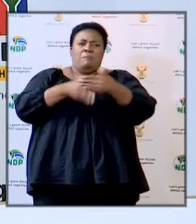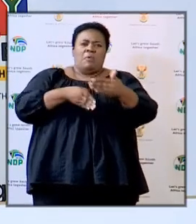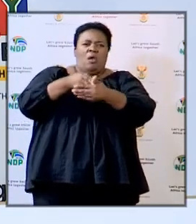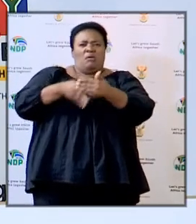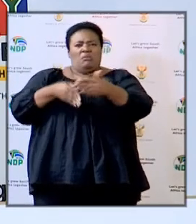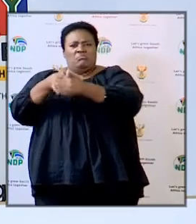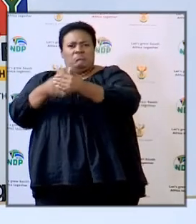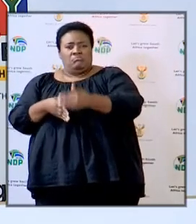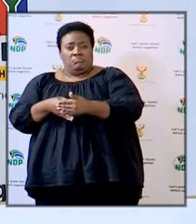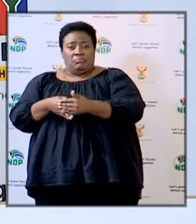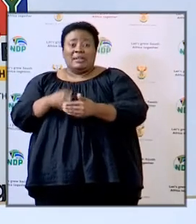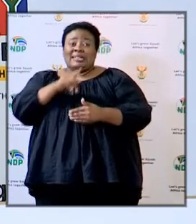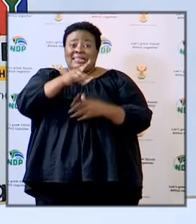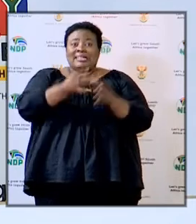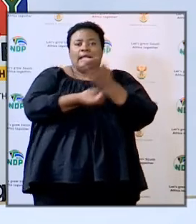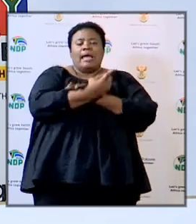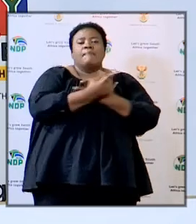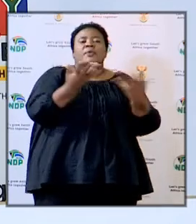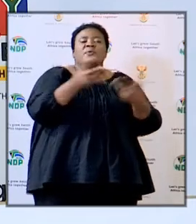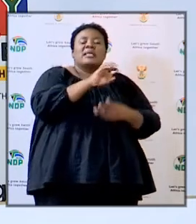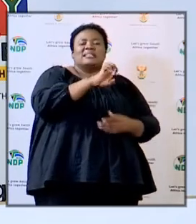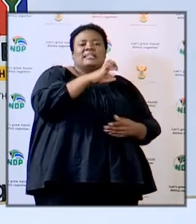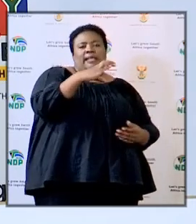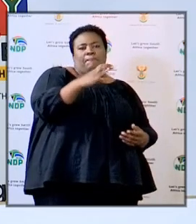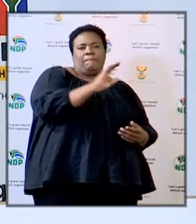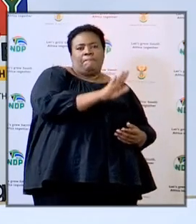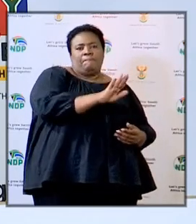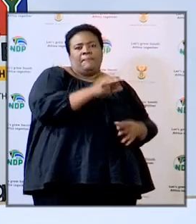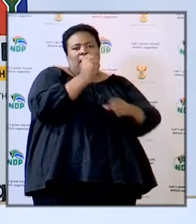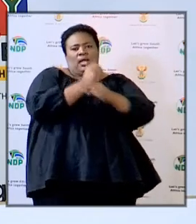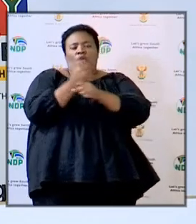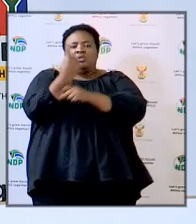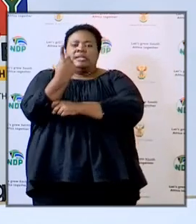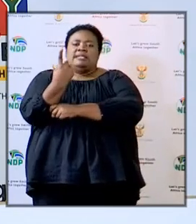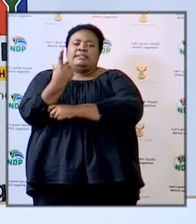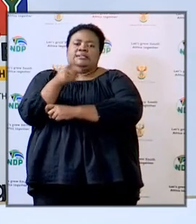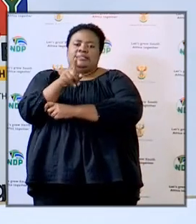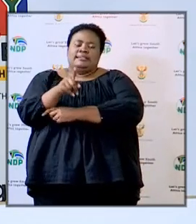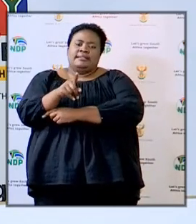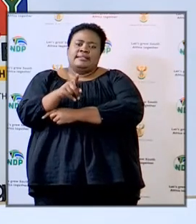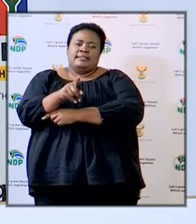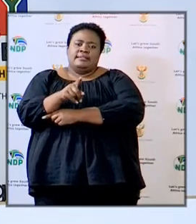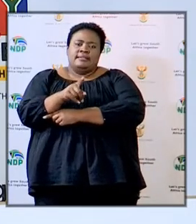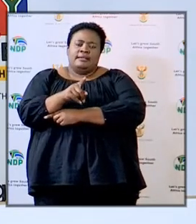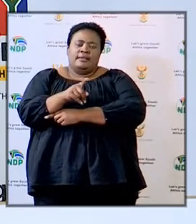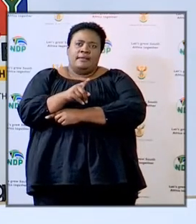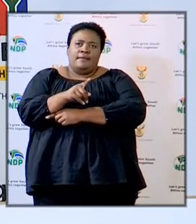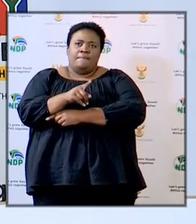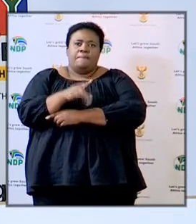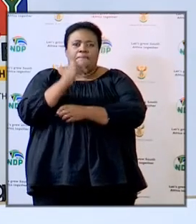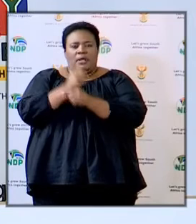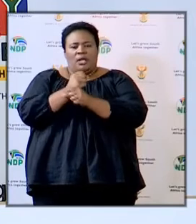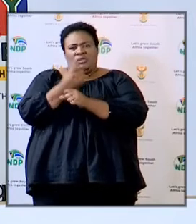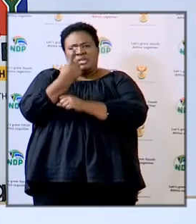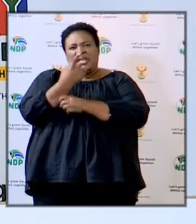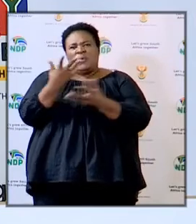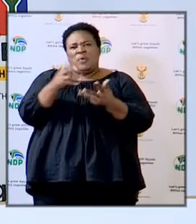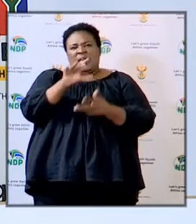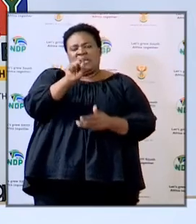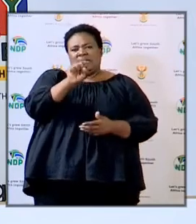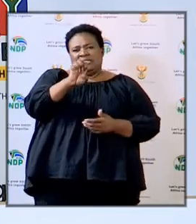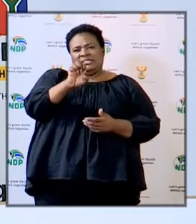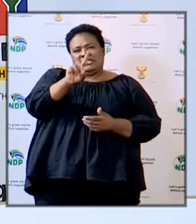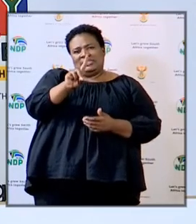it happened in the Eastern Cape and Gauteng in Gauteng it was in